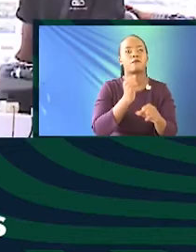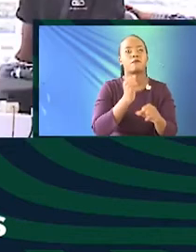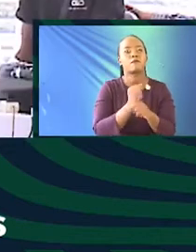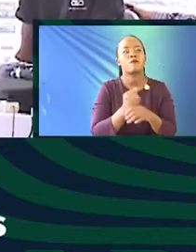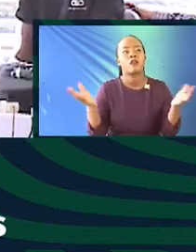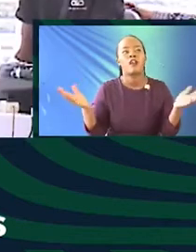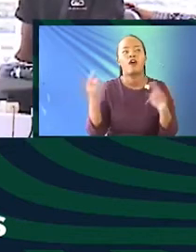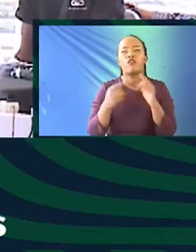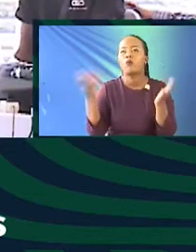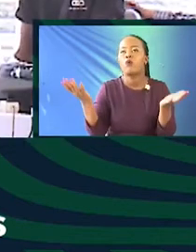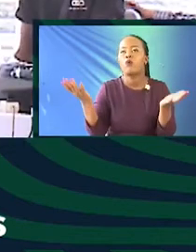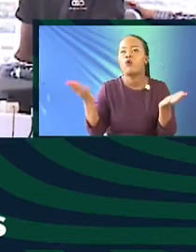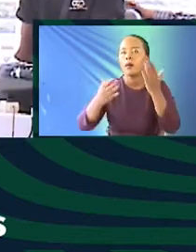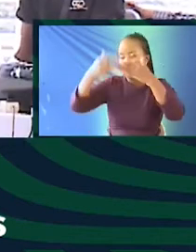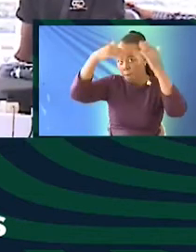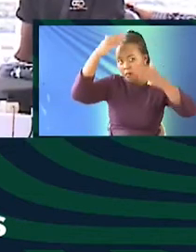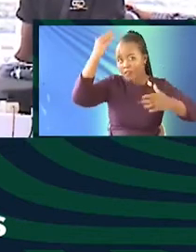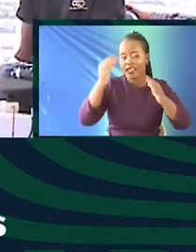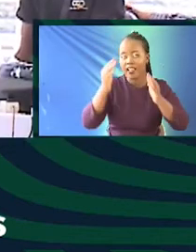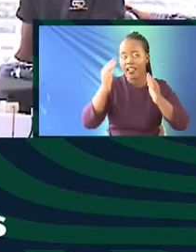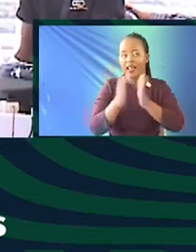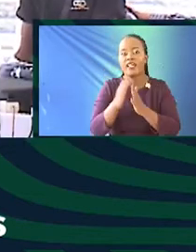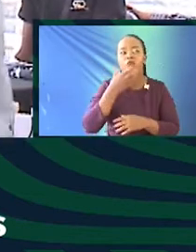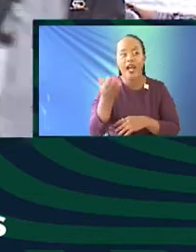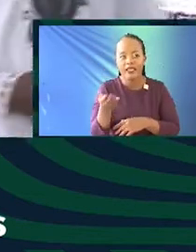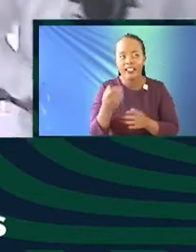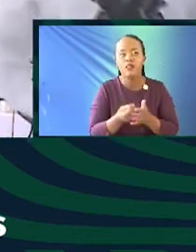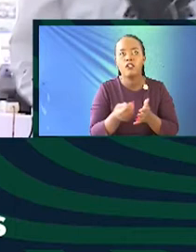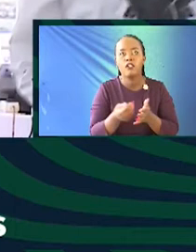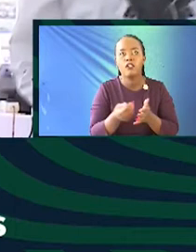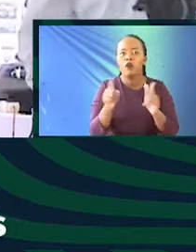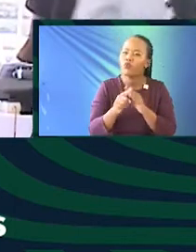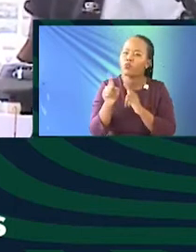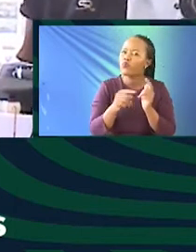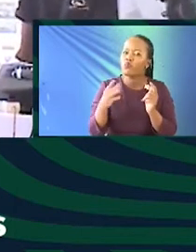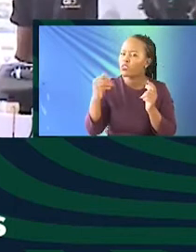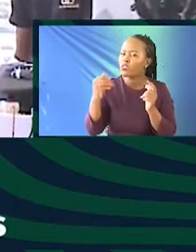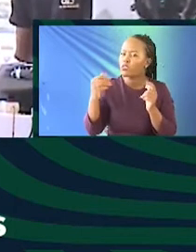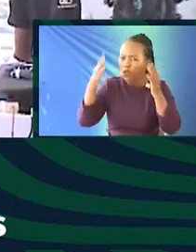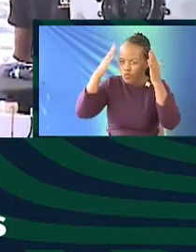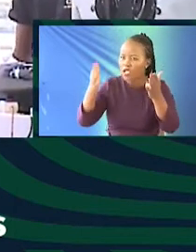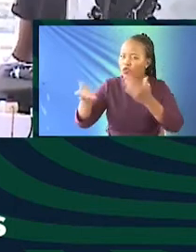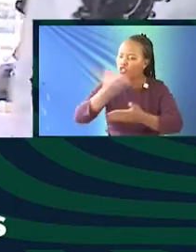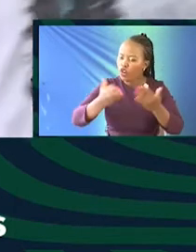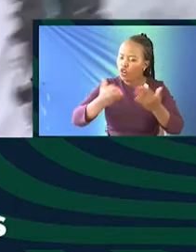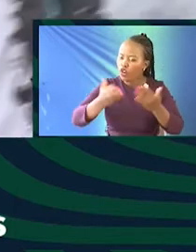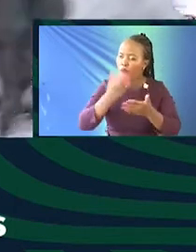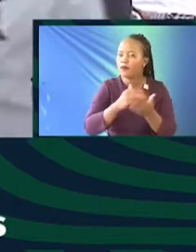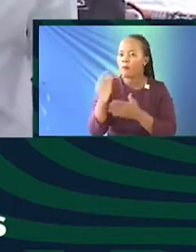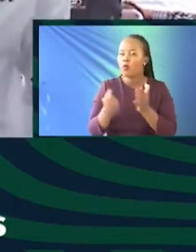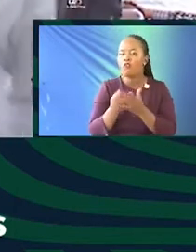want to pick up from where Professor Kimani Njogu left and your answer. And we're looking at the economics of all these things that you're doing.